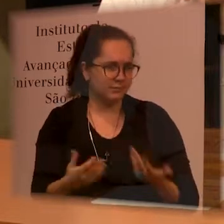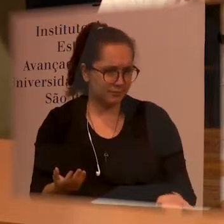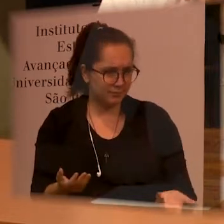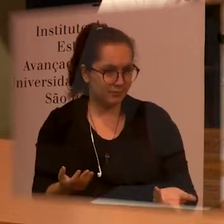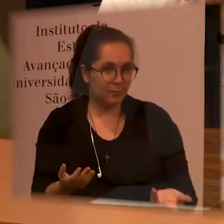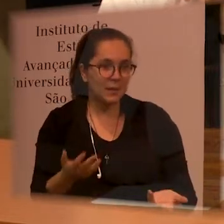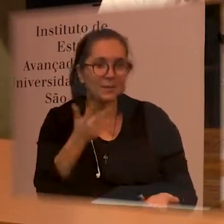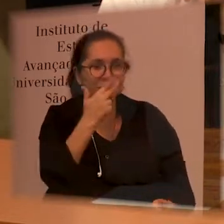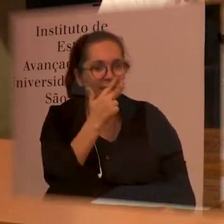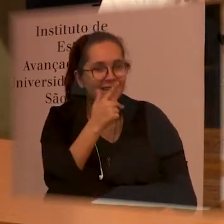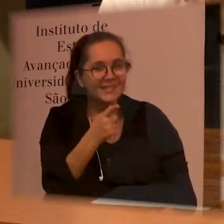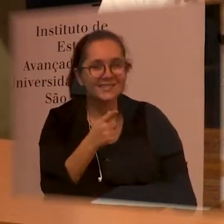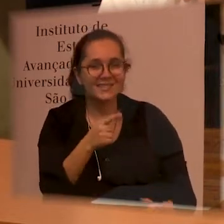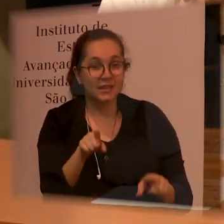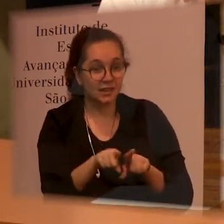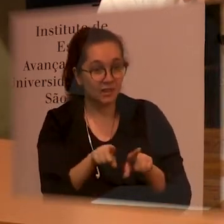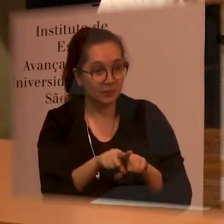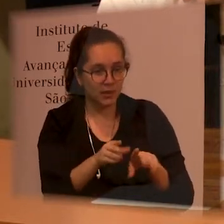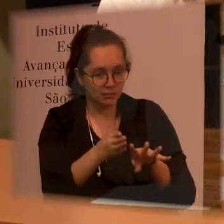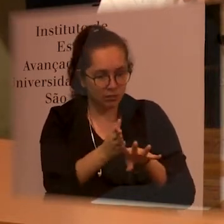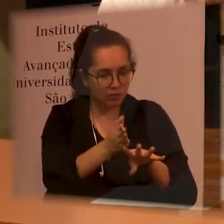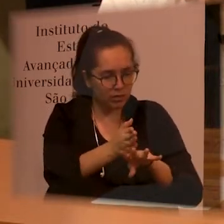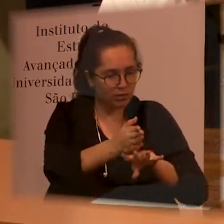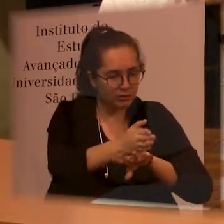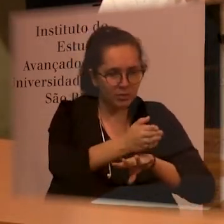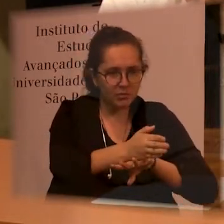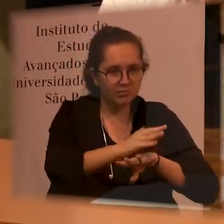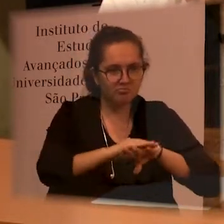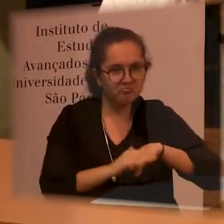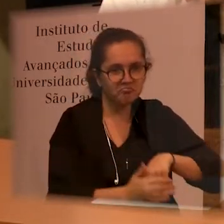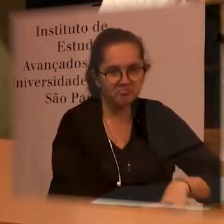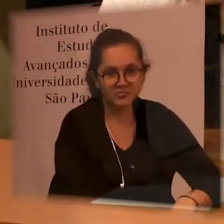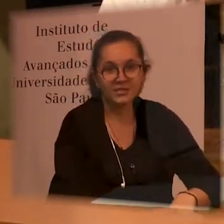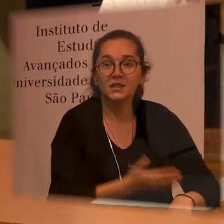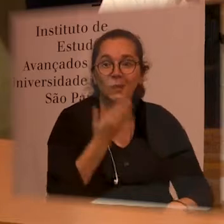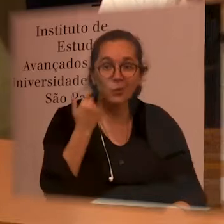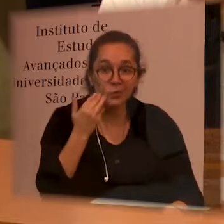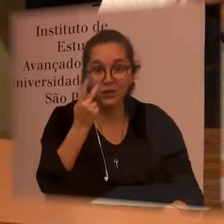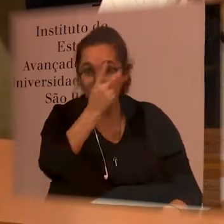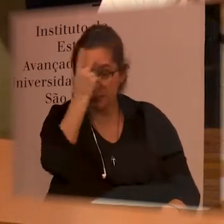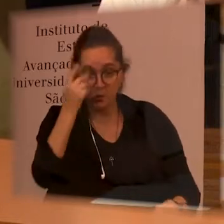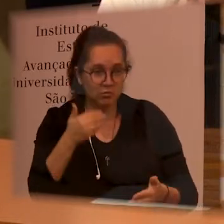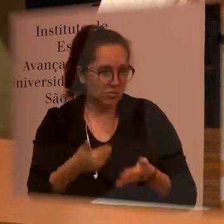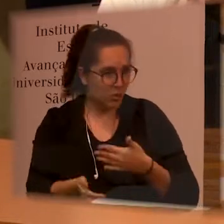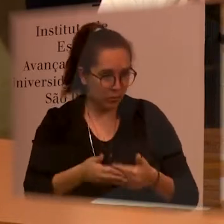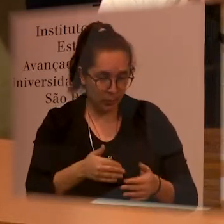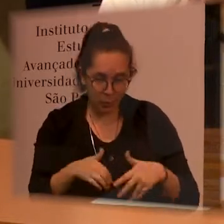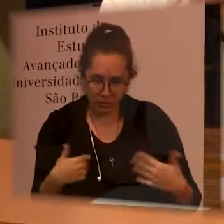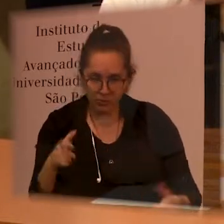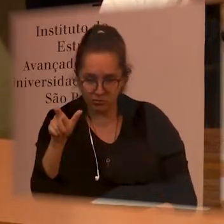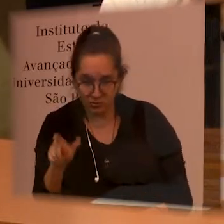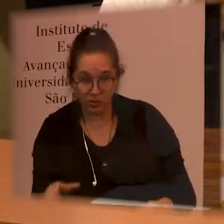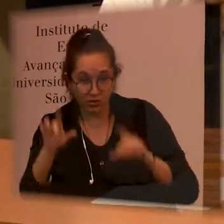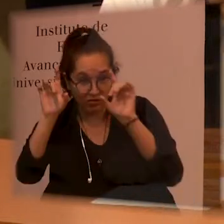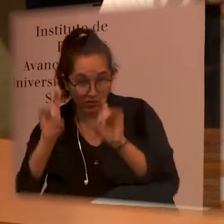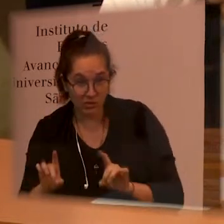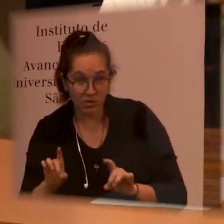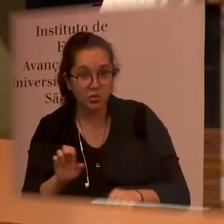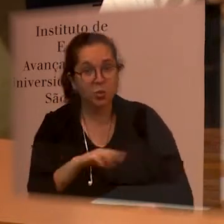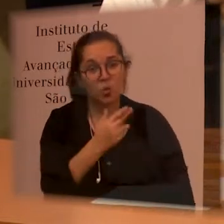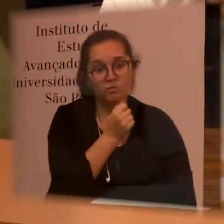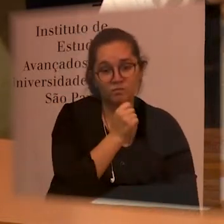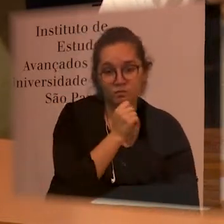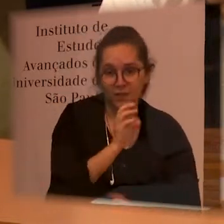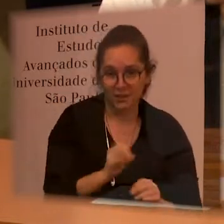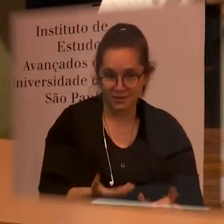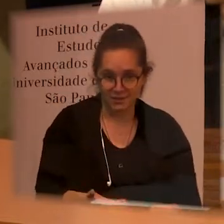time in thinking just one thing like culture and so the challenge of a transverse